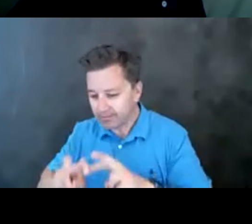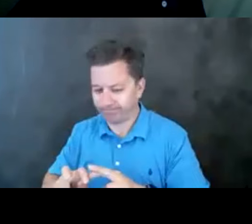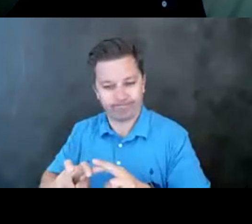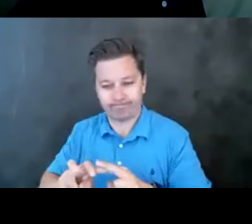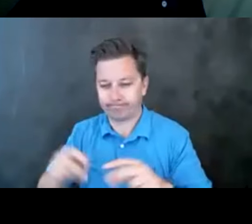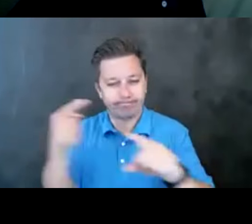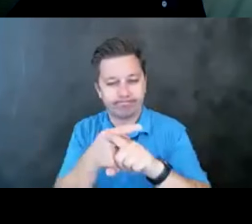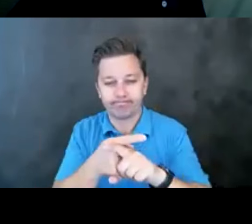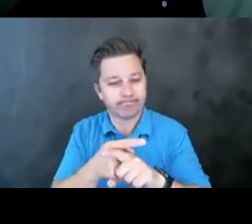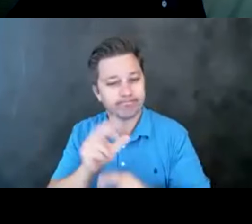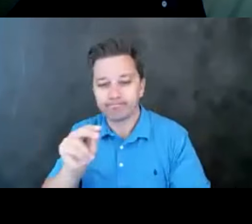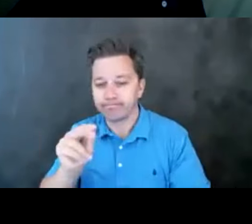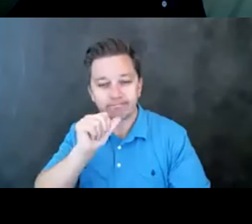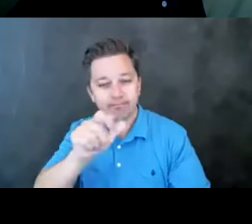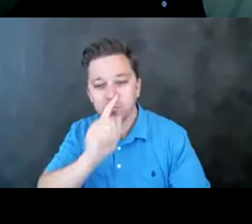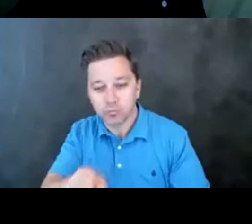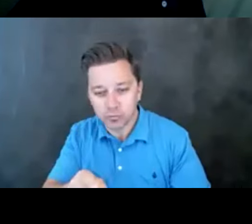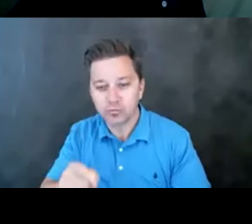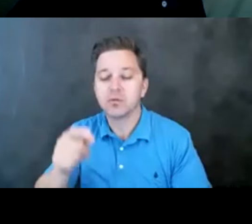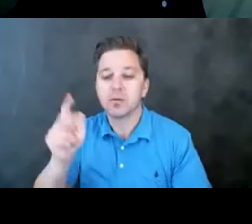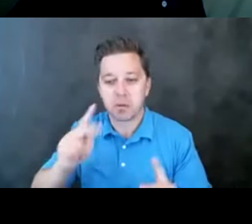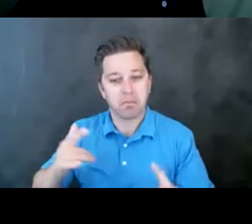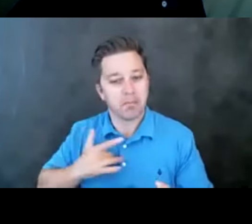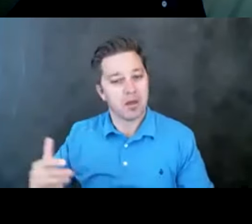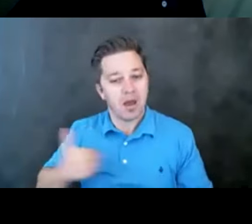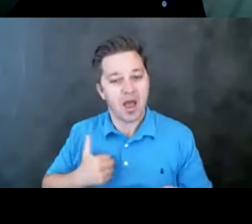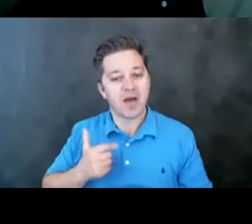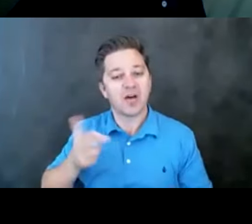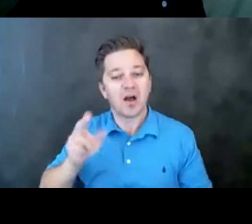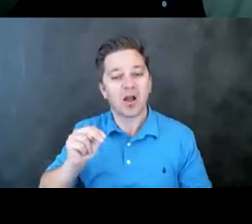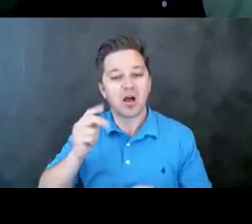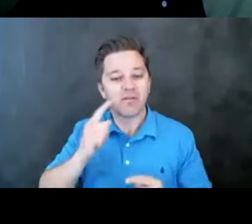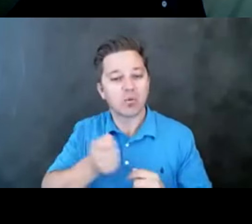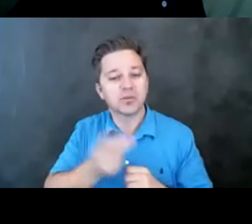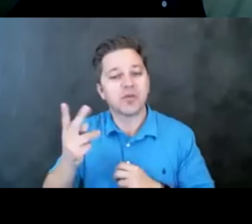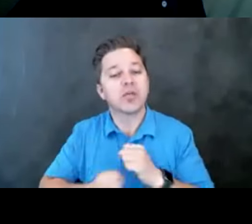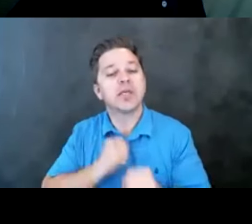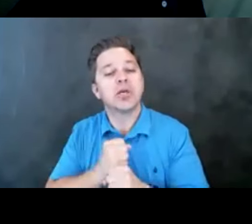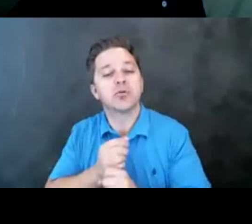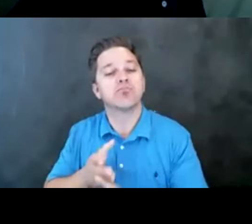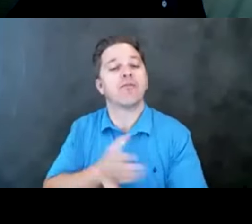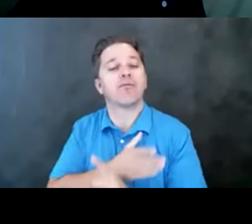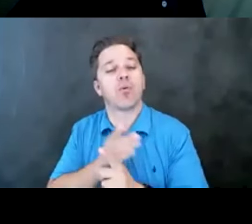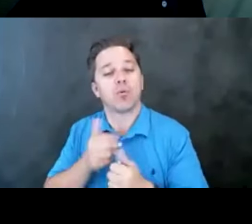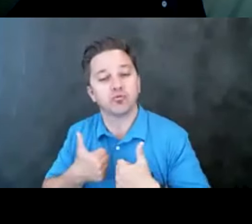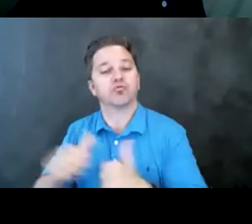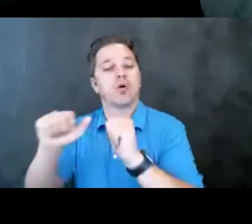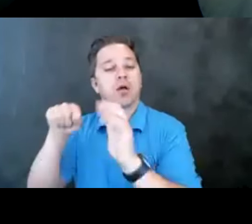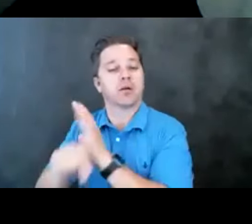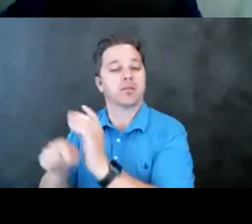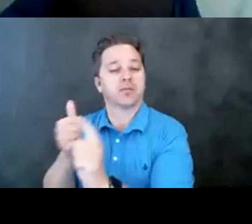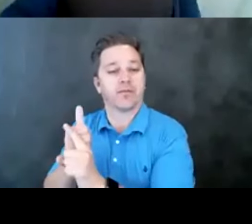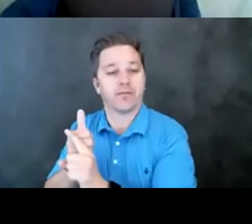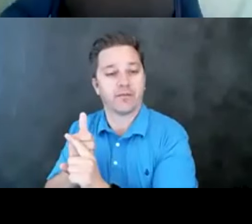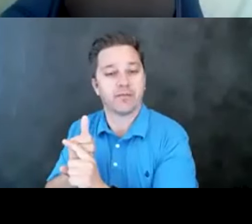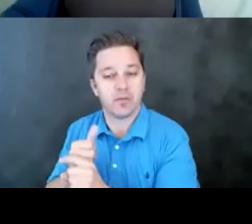a period of years before they make the attempts. But what this shows, and if you look down here on the x-axis,